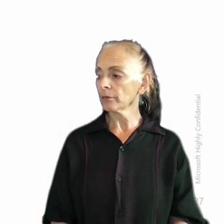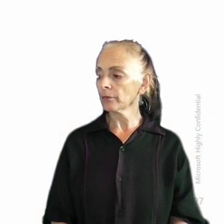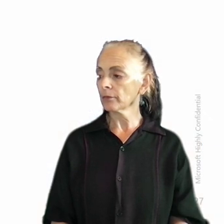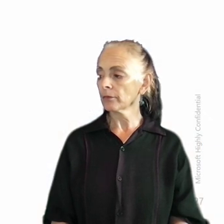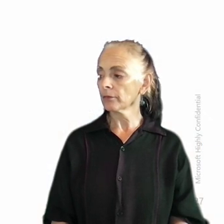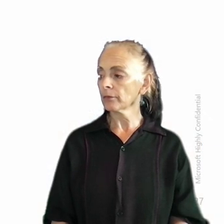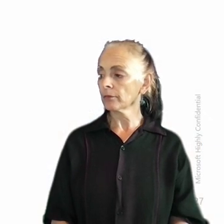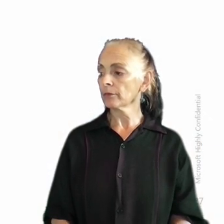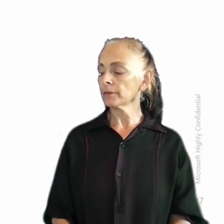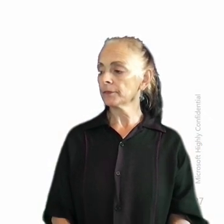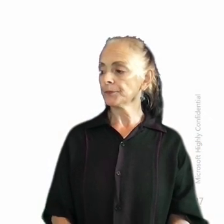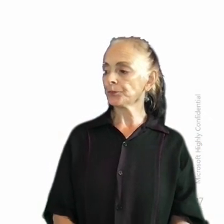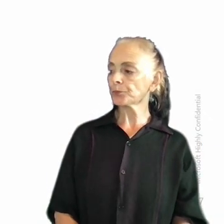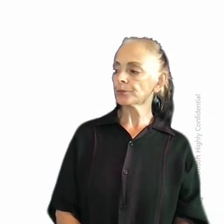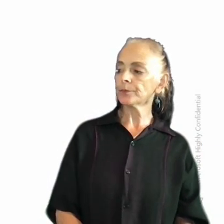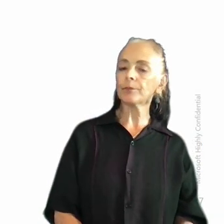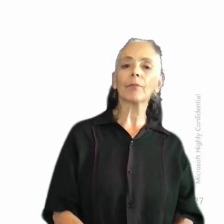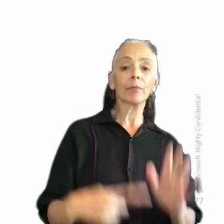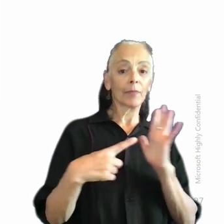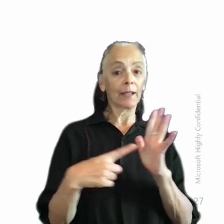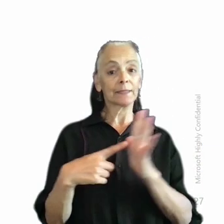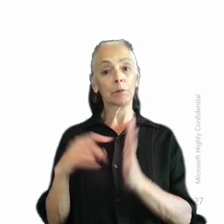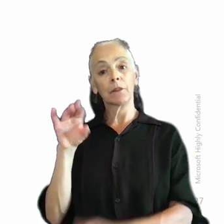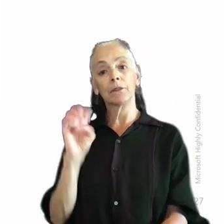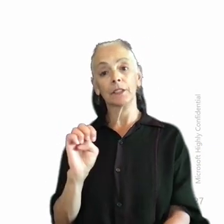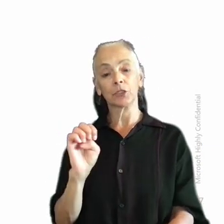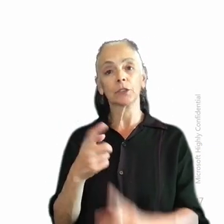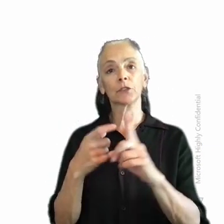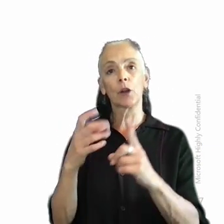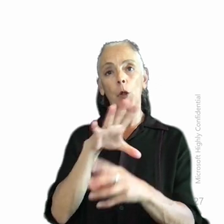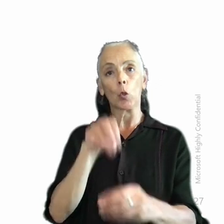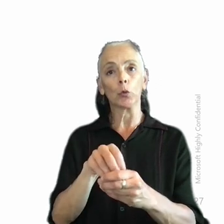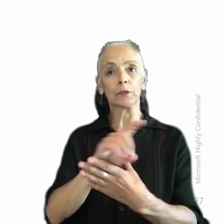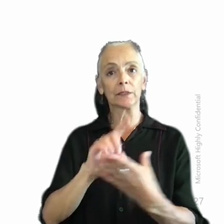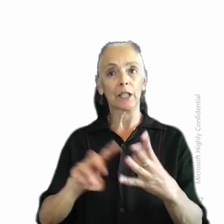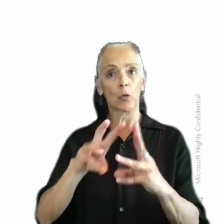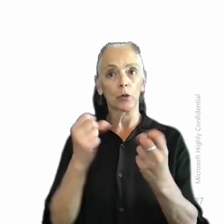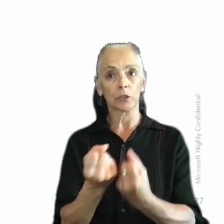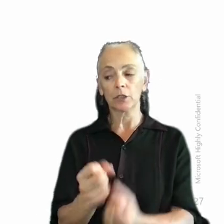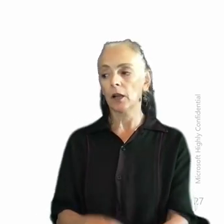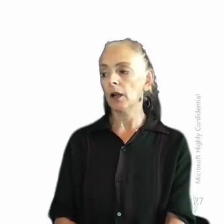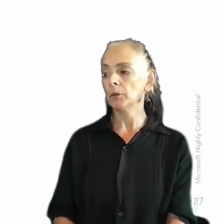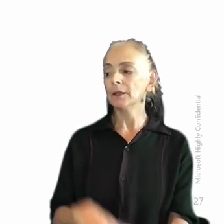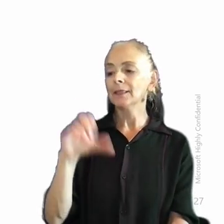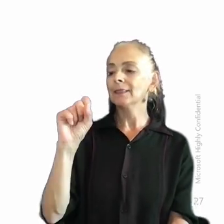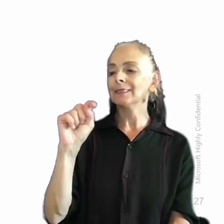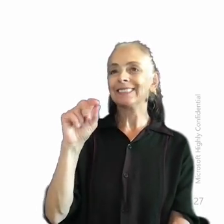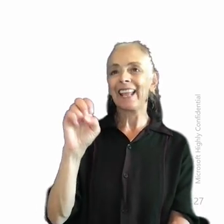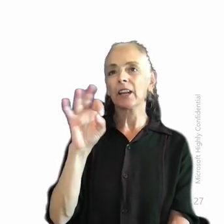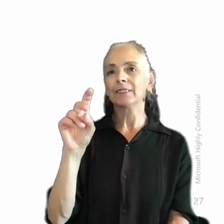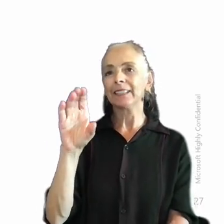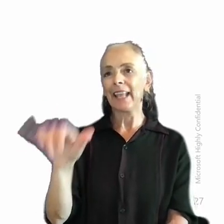Here's an example of a feature that came directly from an inclusive design workshop. State of Decay 2 is a zombie survival horror